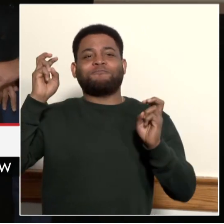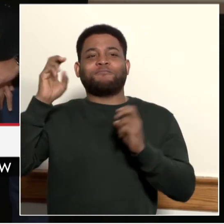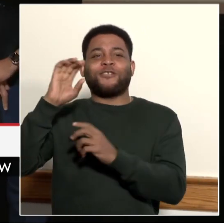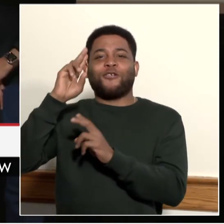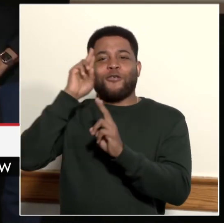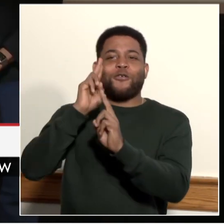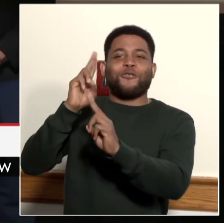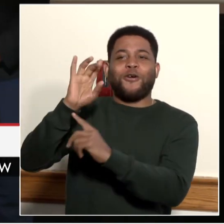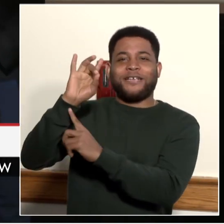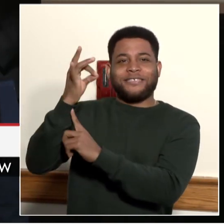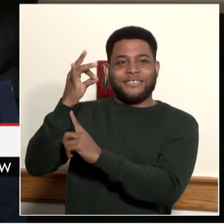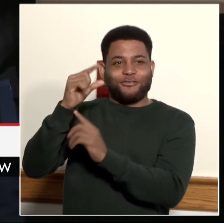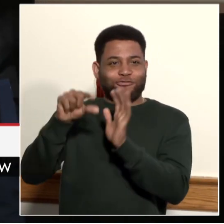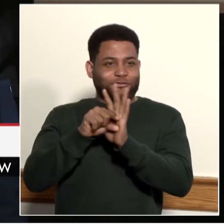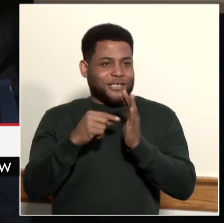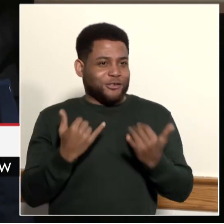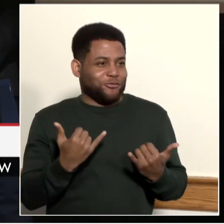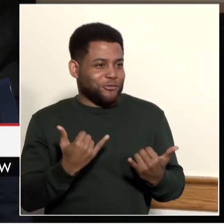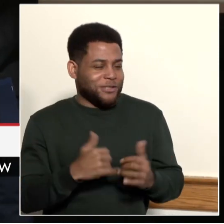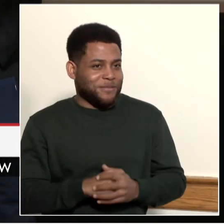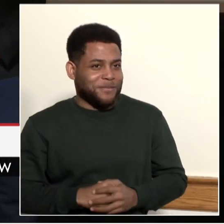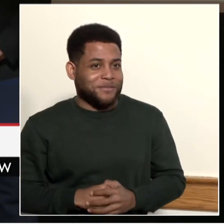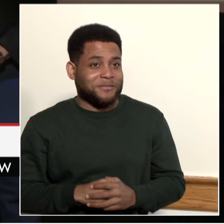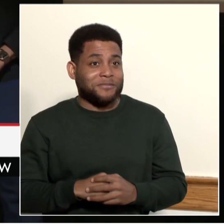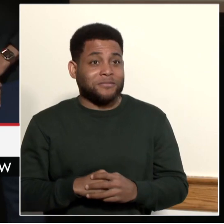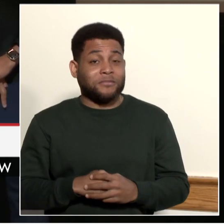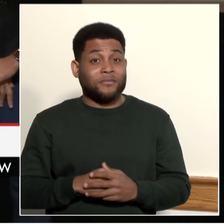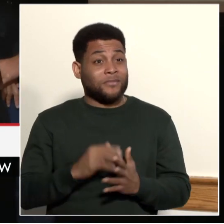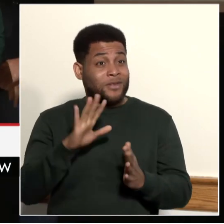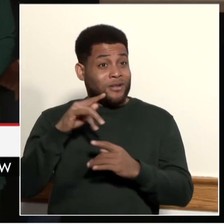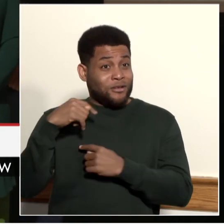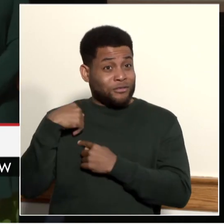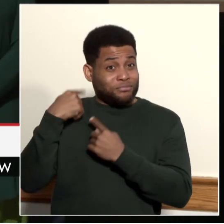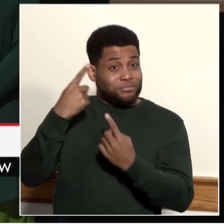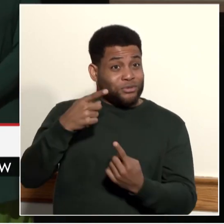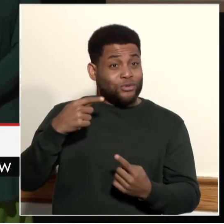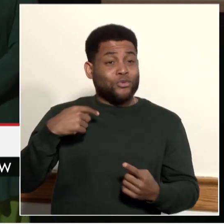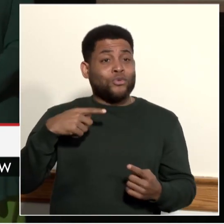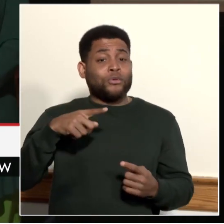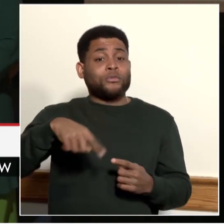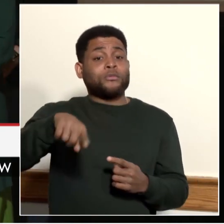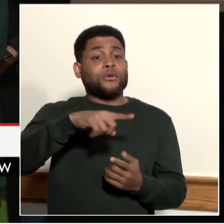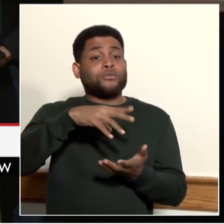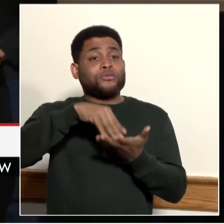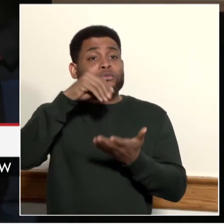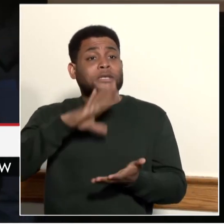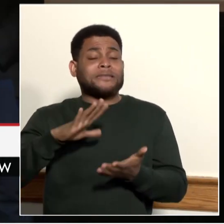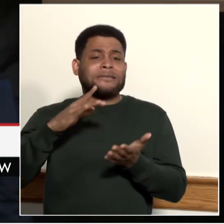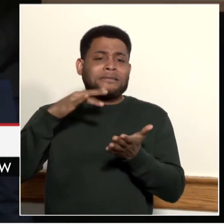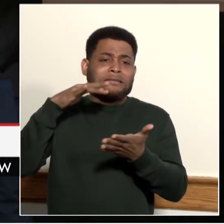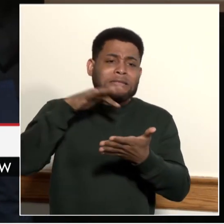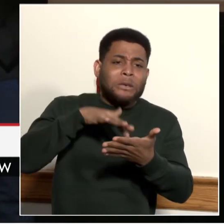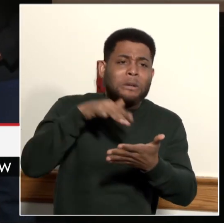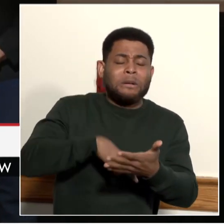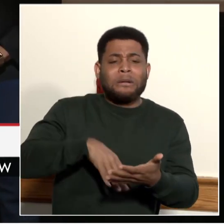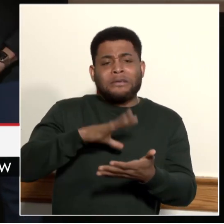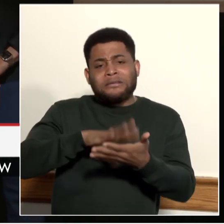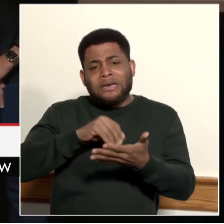scholars have worked tirelessly to excel academically, grow personally, and contribute to our school community.